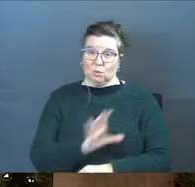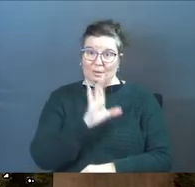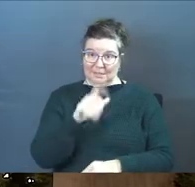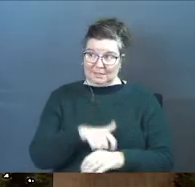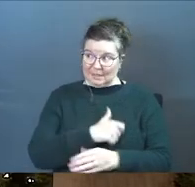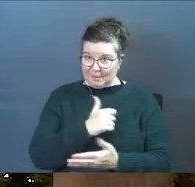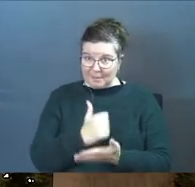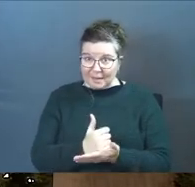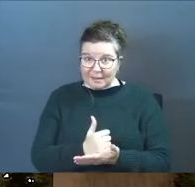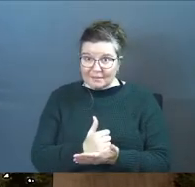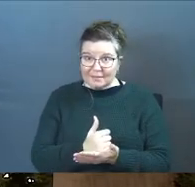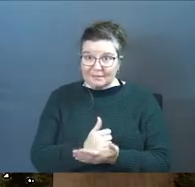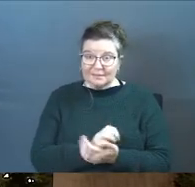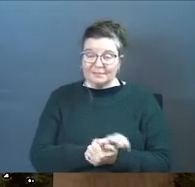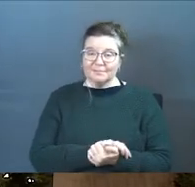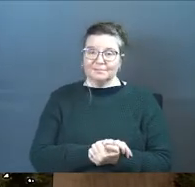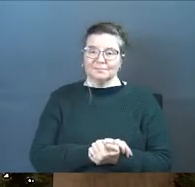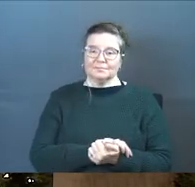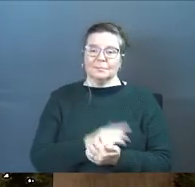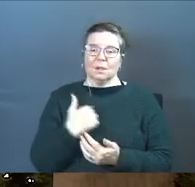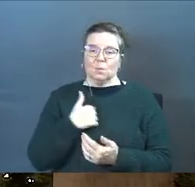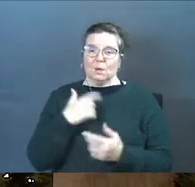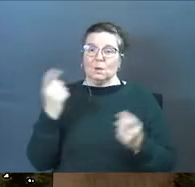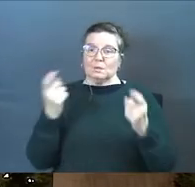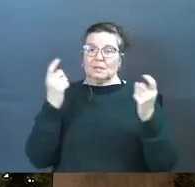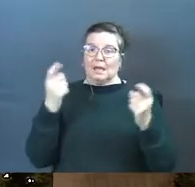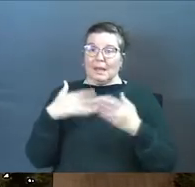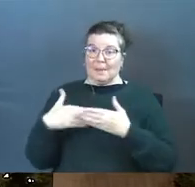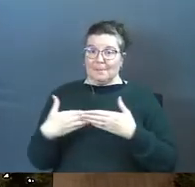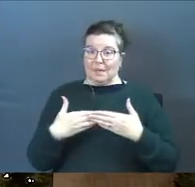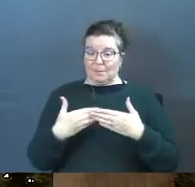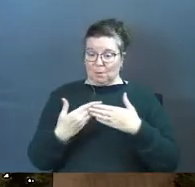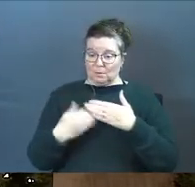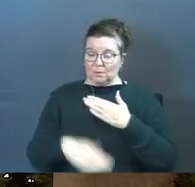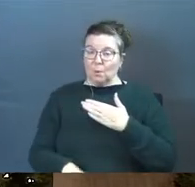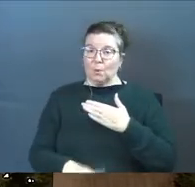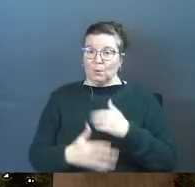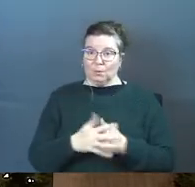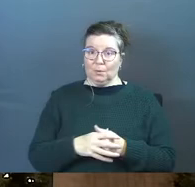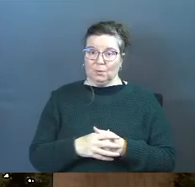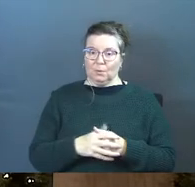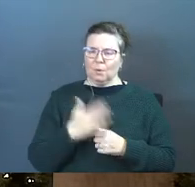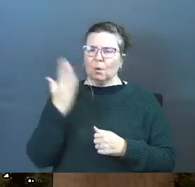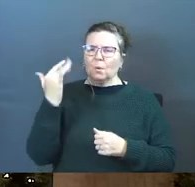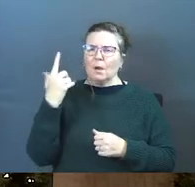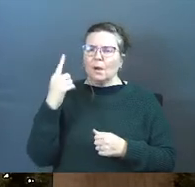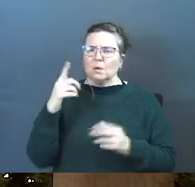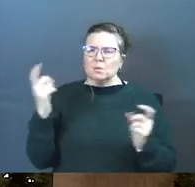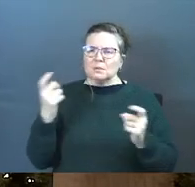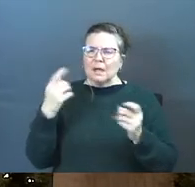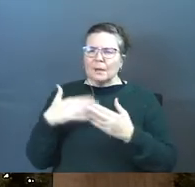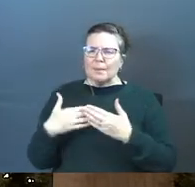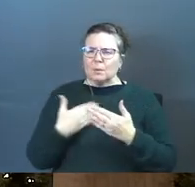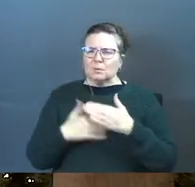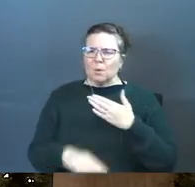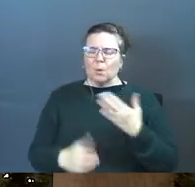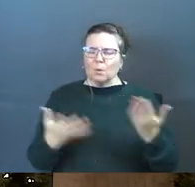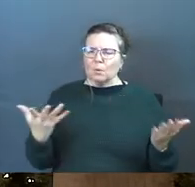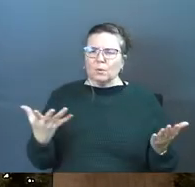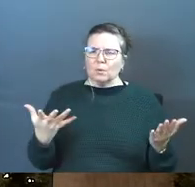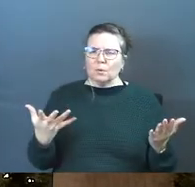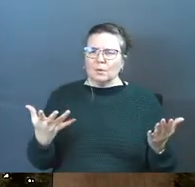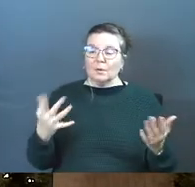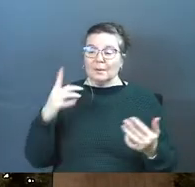time, amen? And we're going to celebrate a baby who was born. Why are we celebrating a baby who was born?